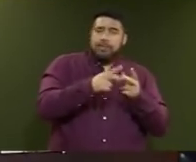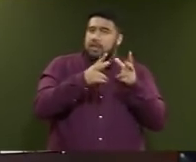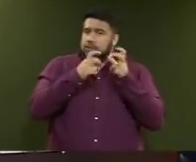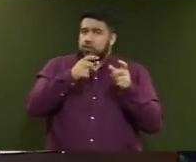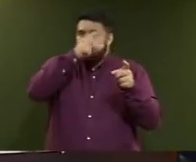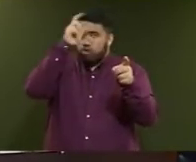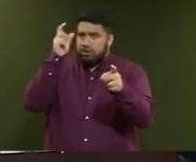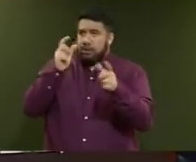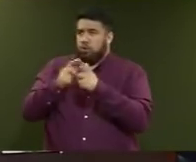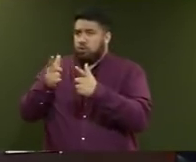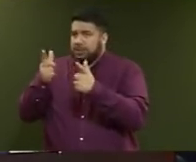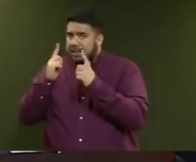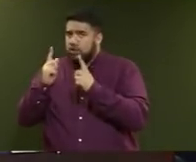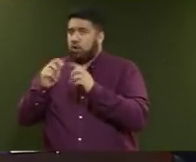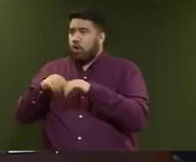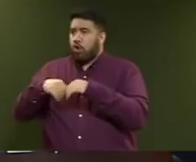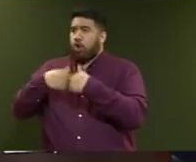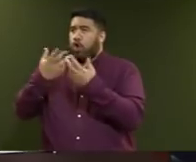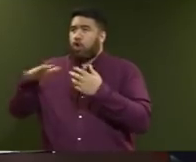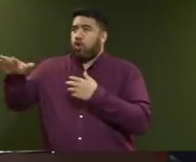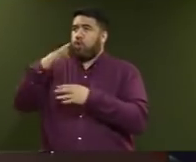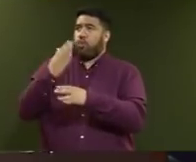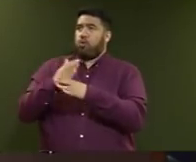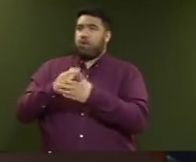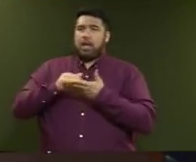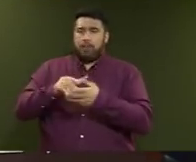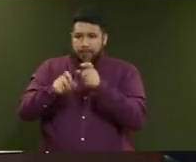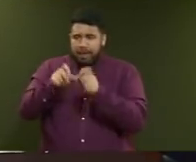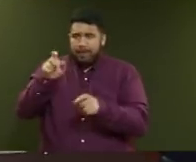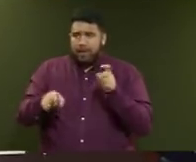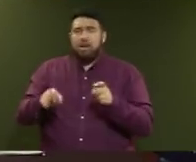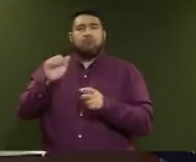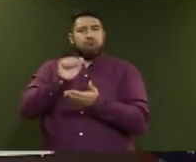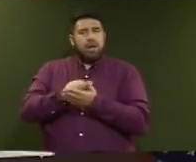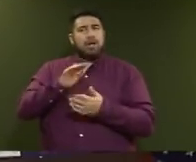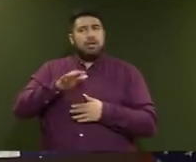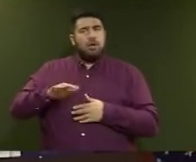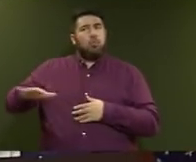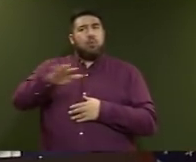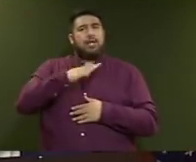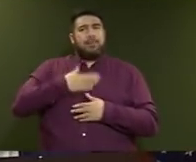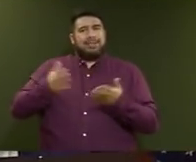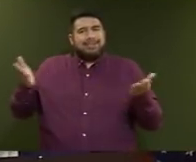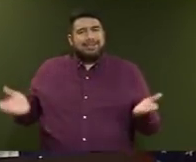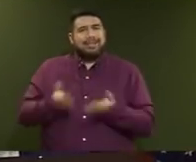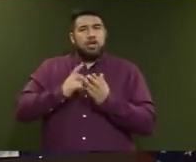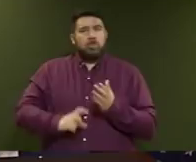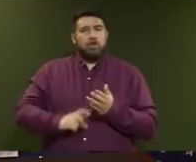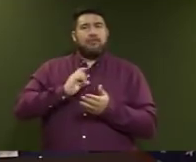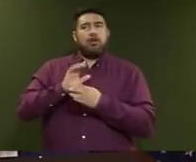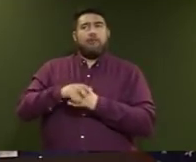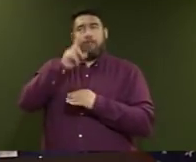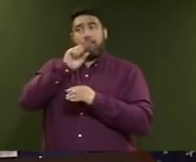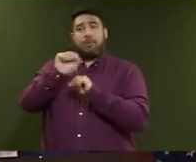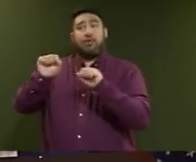in the well-being space has said around the need to rebuild confidence in New Zealand's social well-being outcomes as much as our